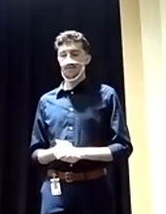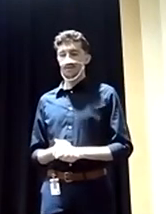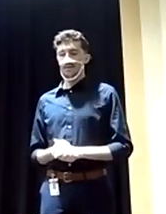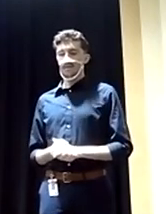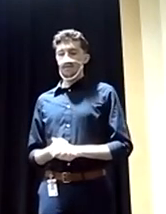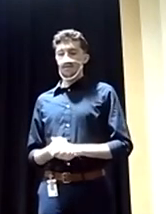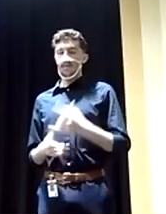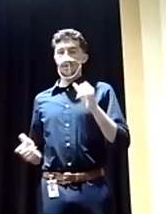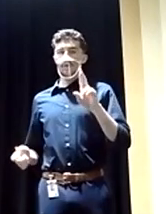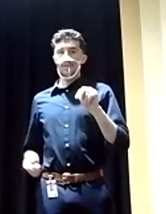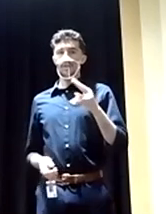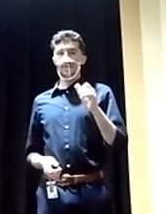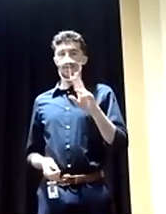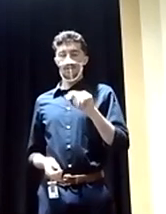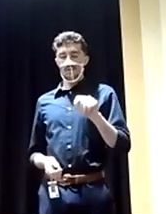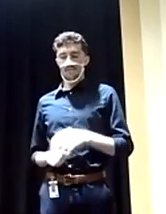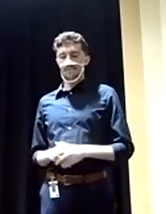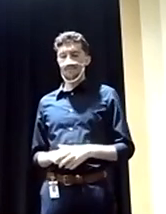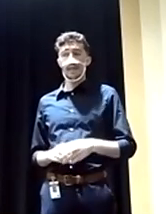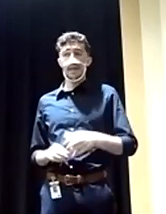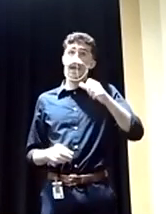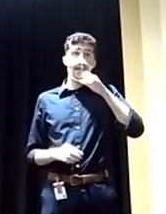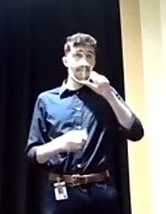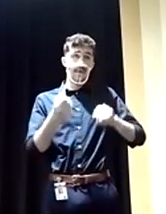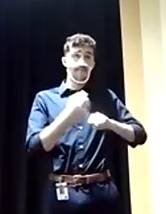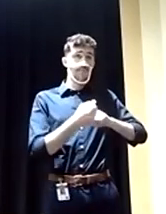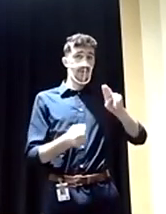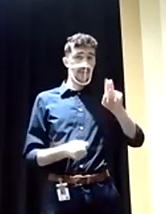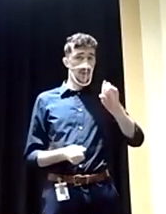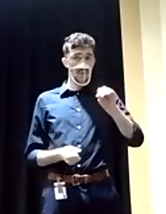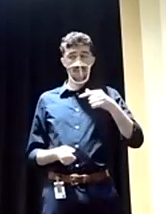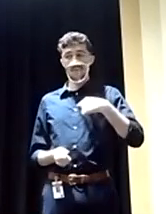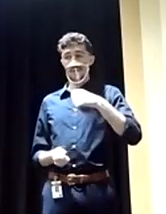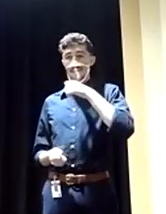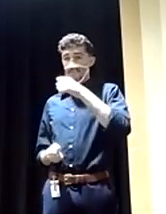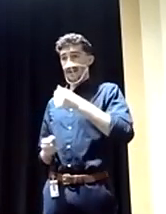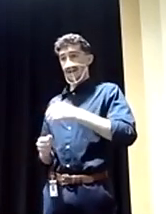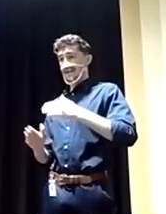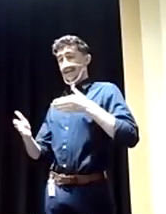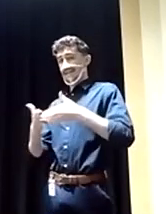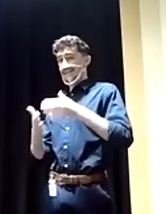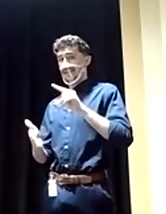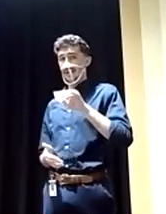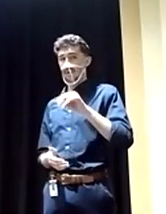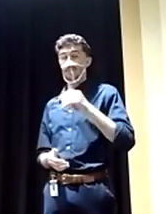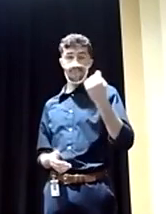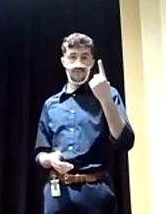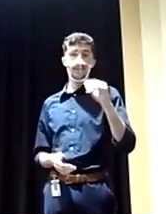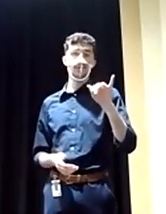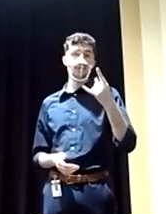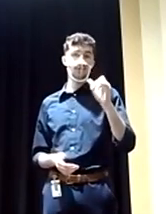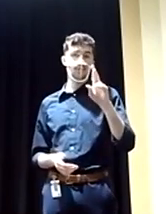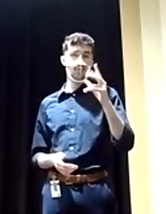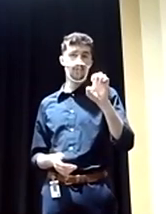I'm not for pulling out of NATO. I'm not for expanding NATO. A little facts is George Bush invaded Ukraine